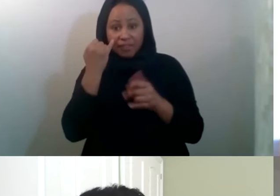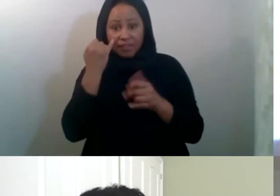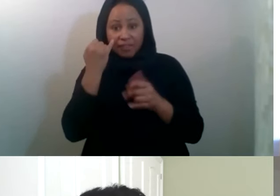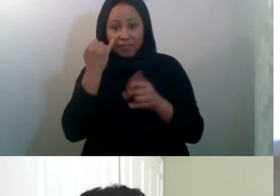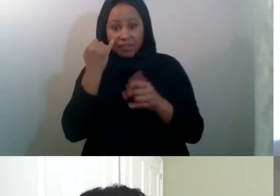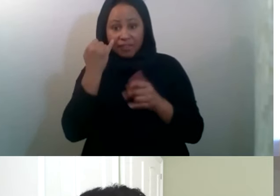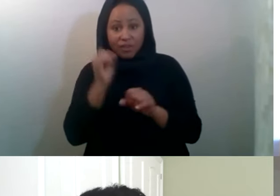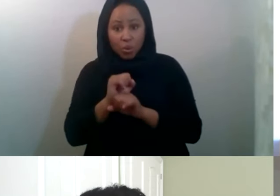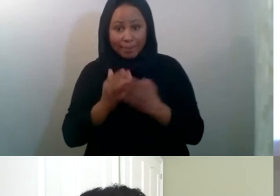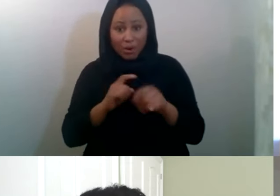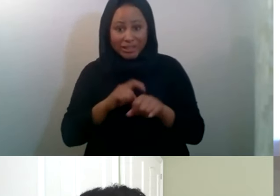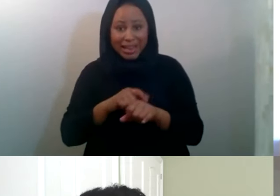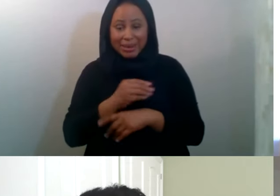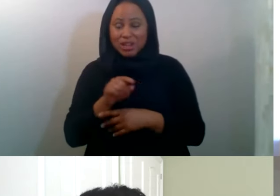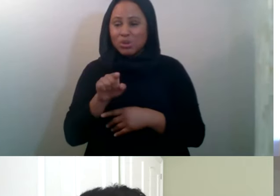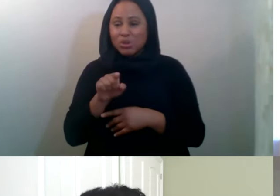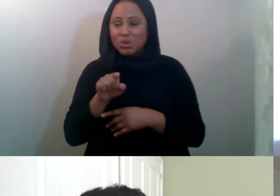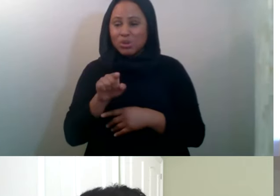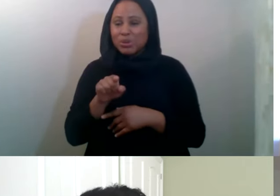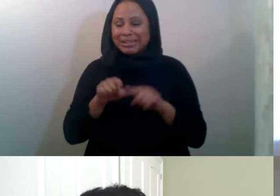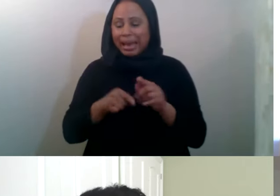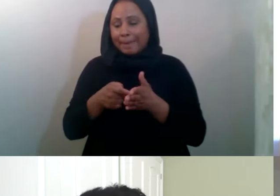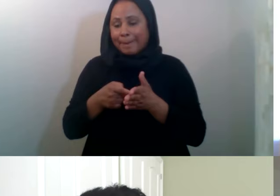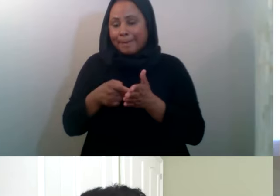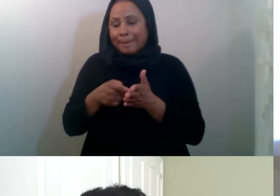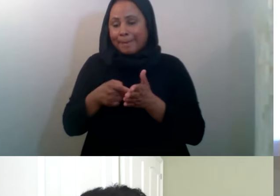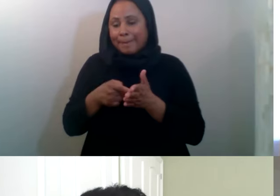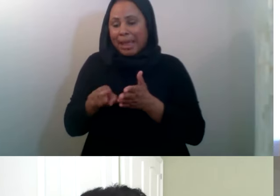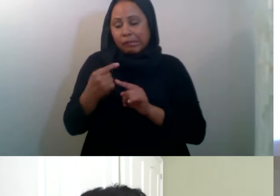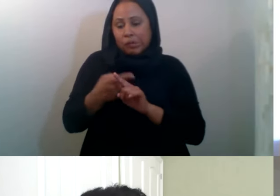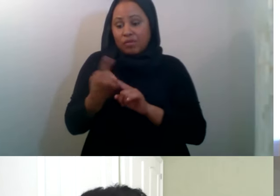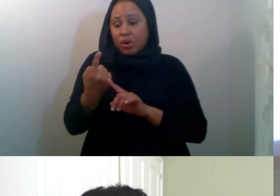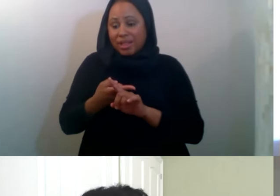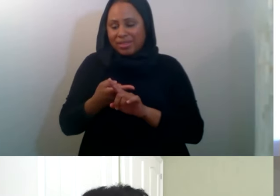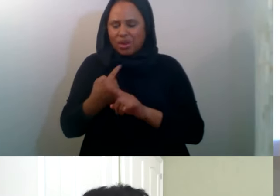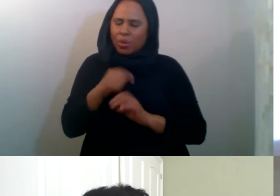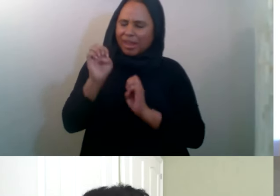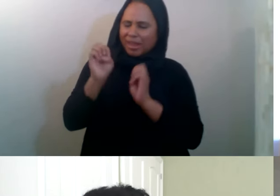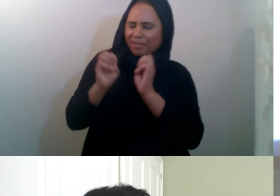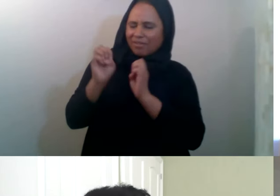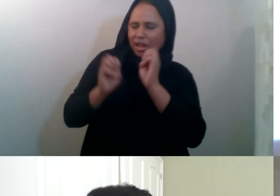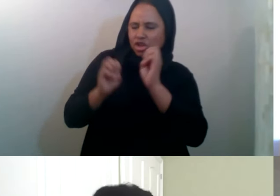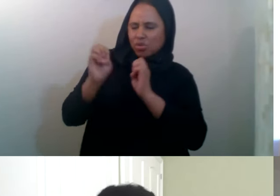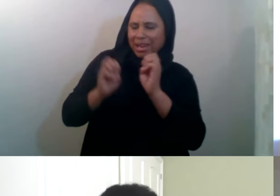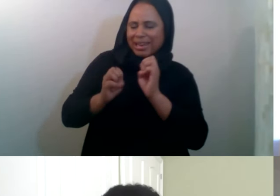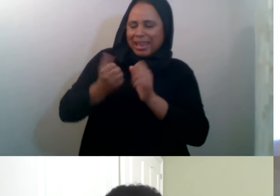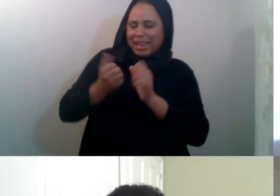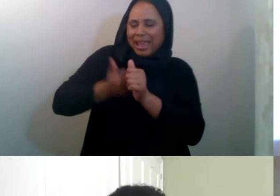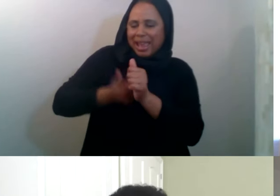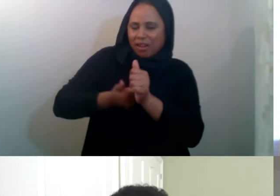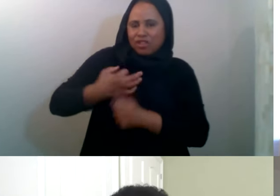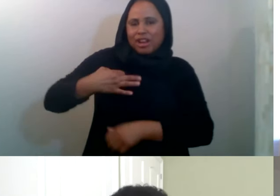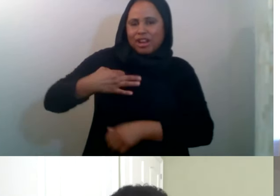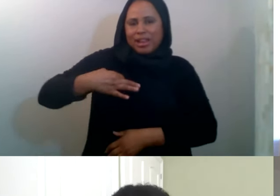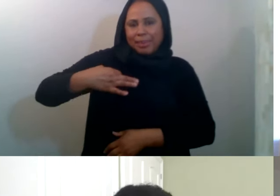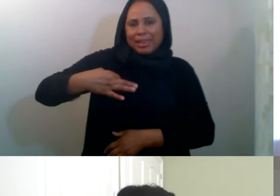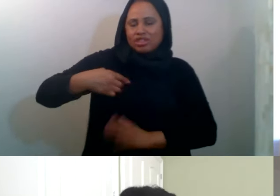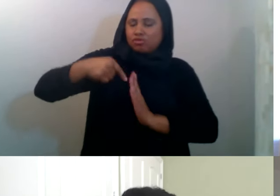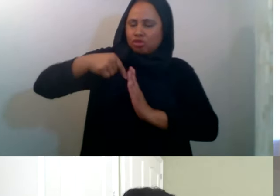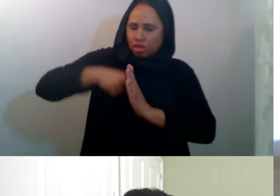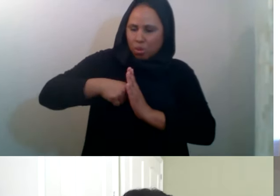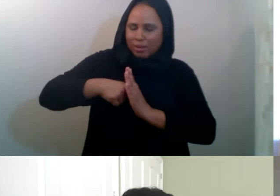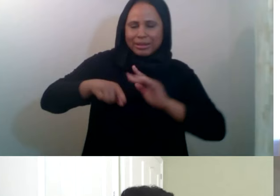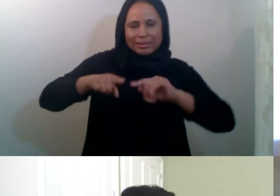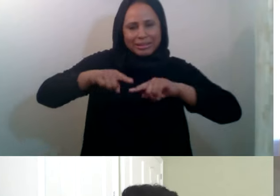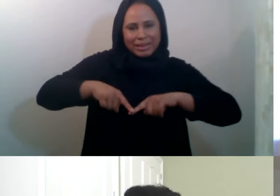make, uh, rent for that month and so forth. So we, we evaluate every single application thoroughly, depending on what we